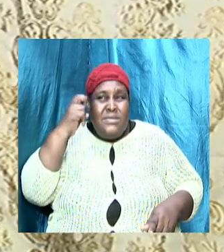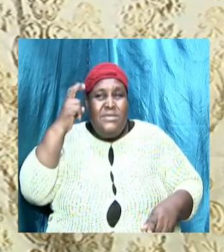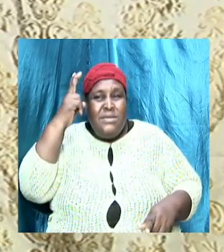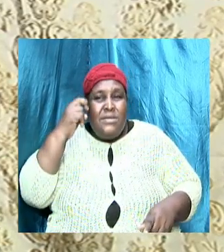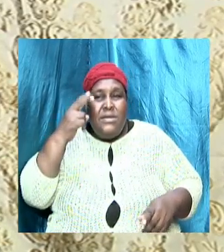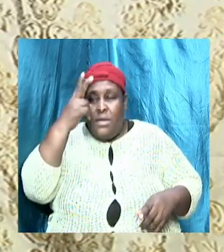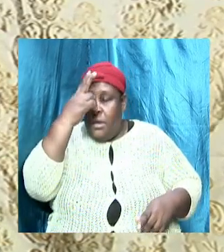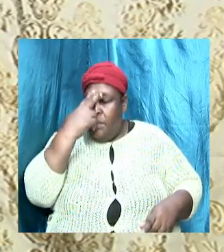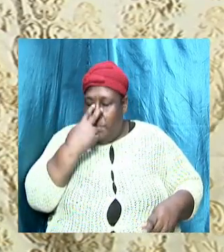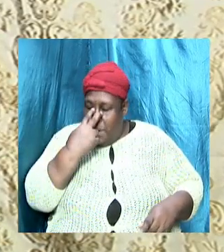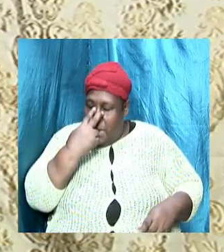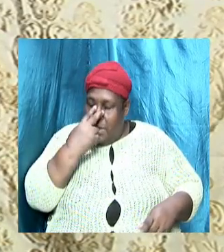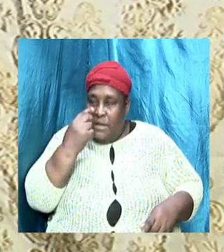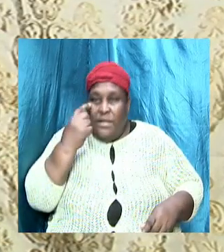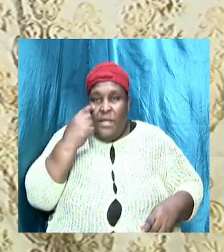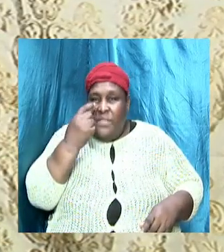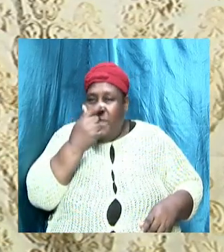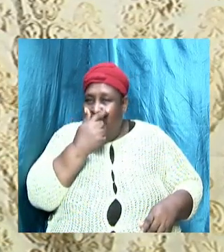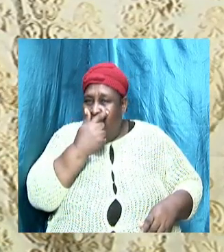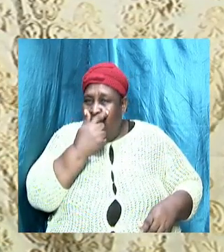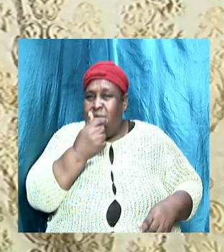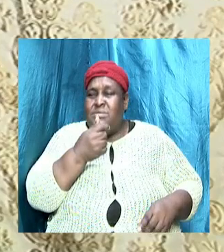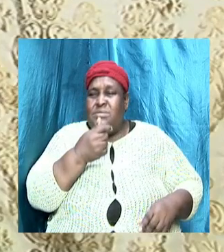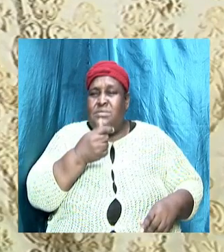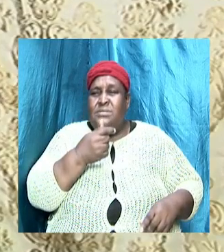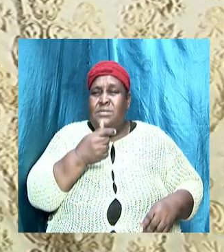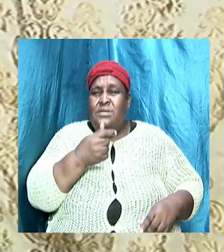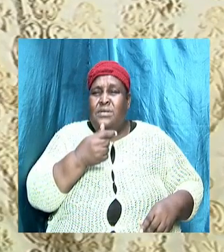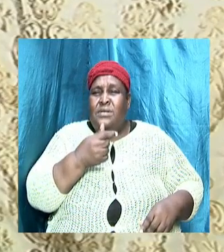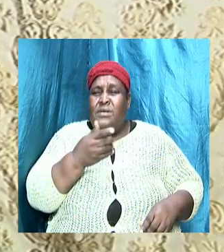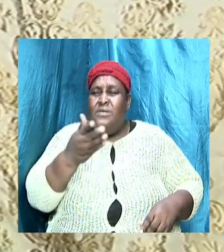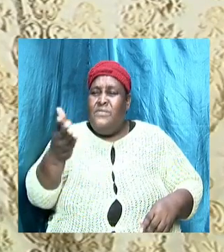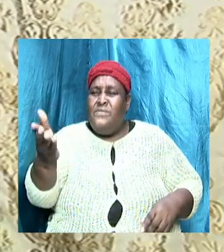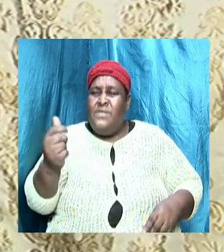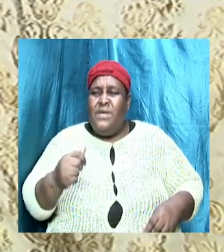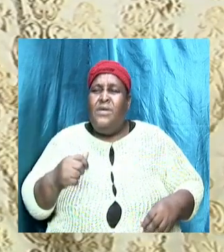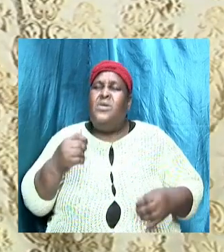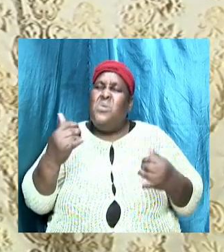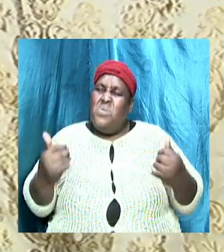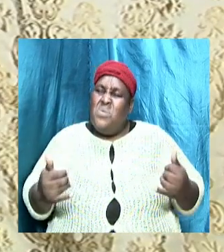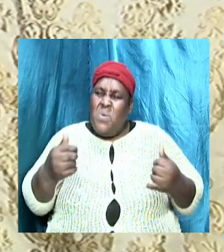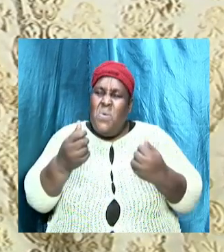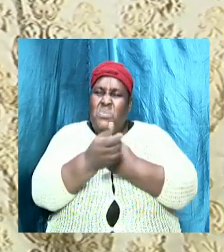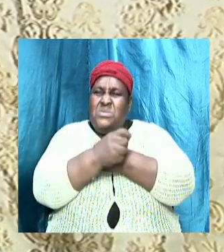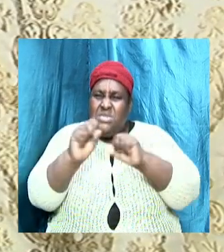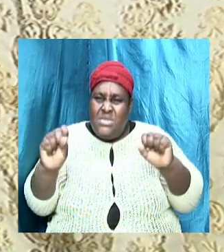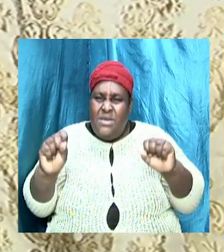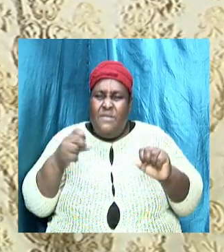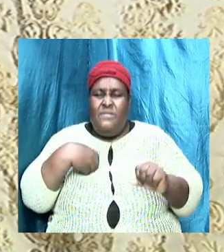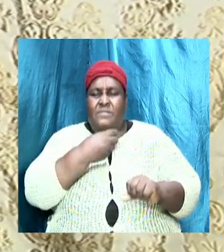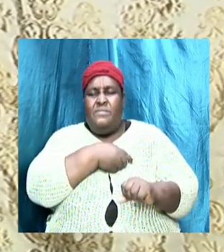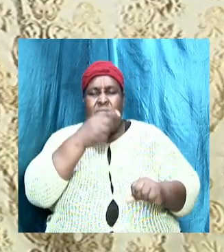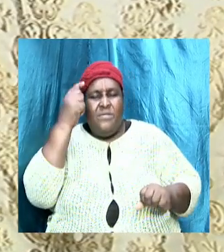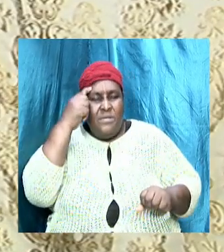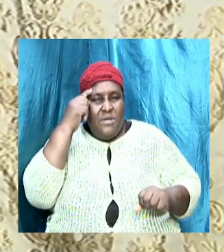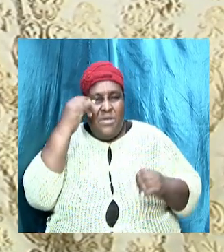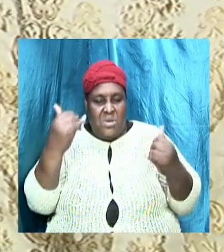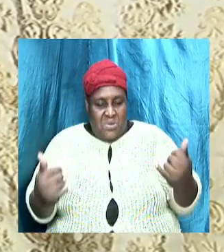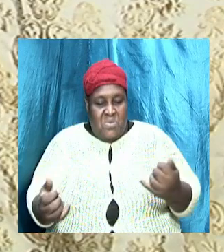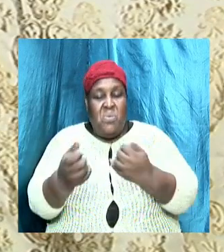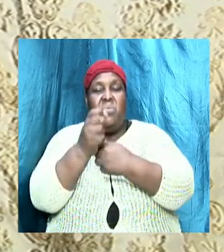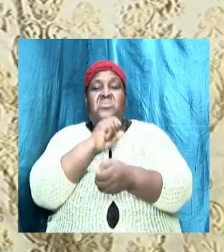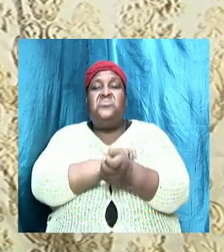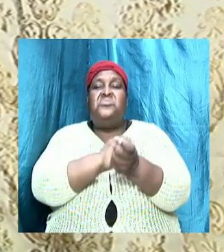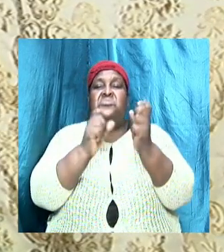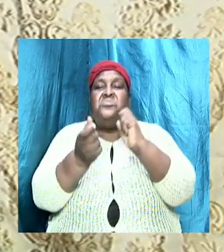but know that we are saved our thinking has no change and